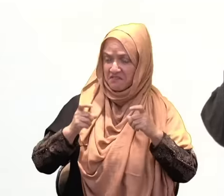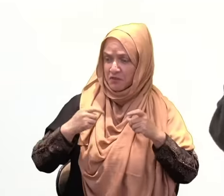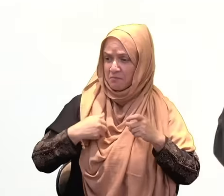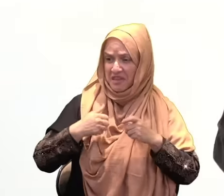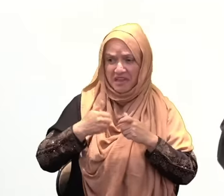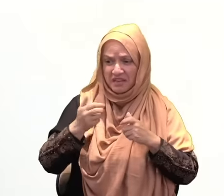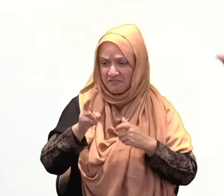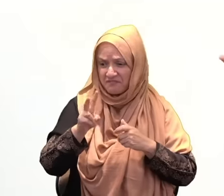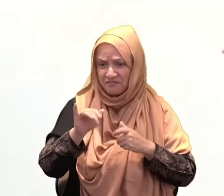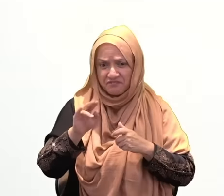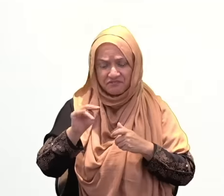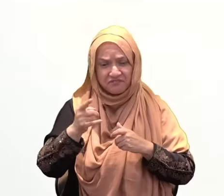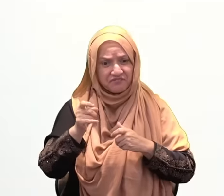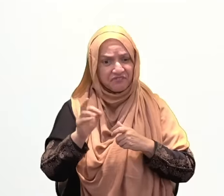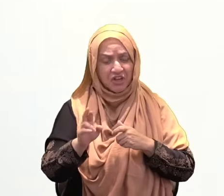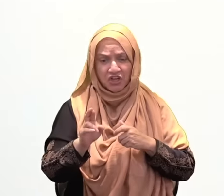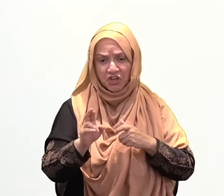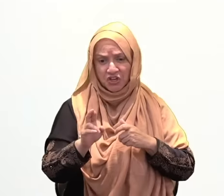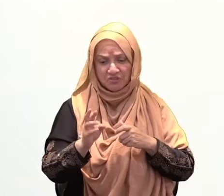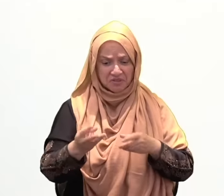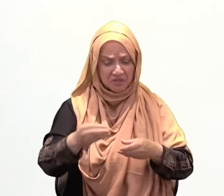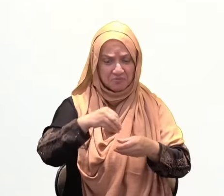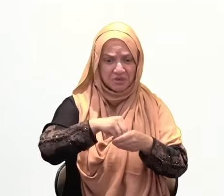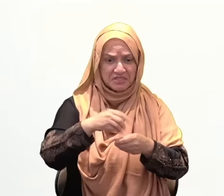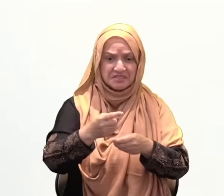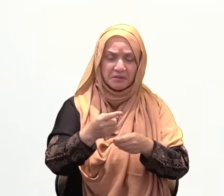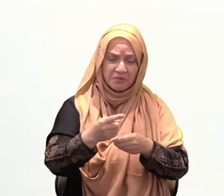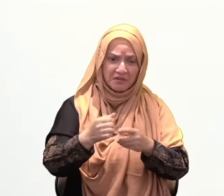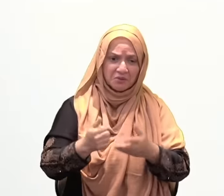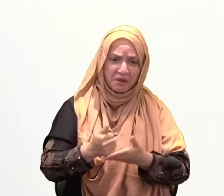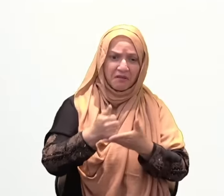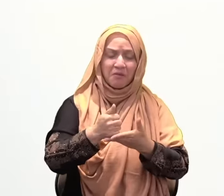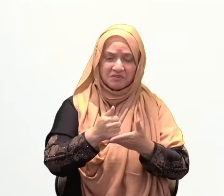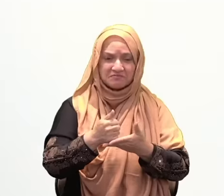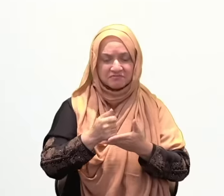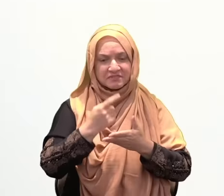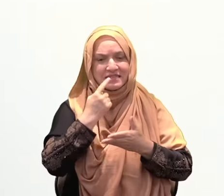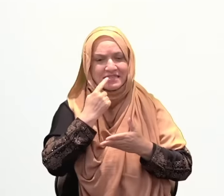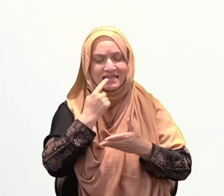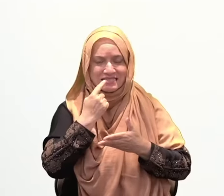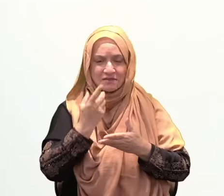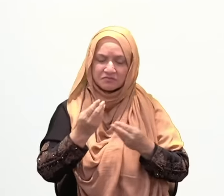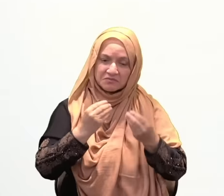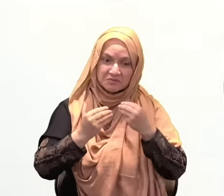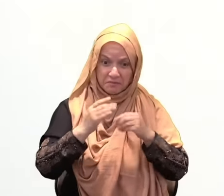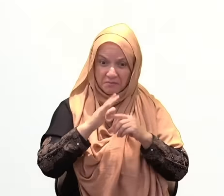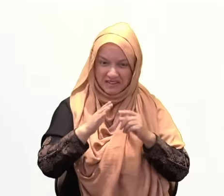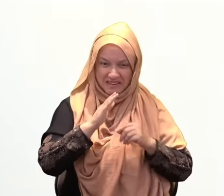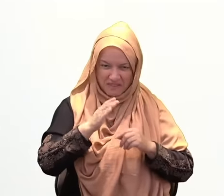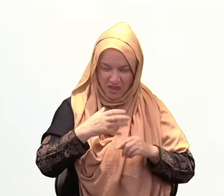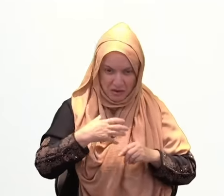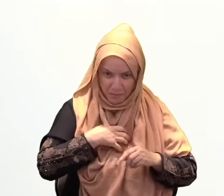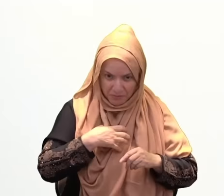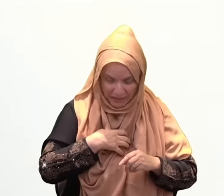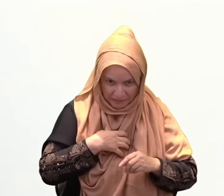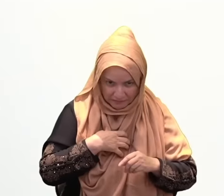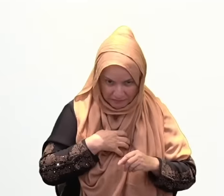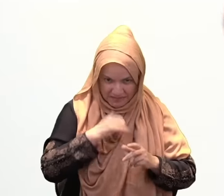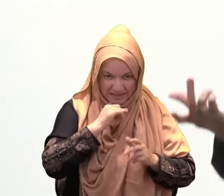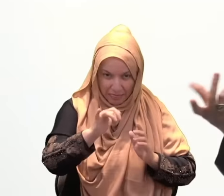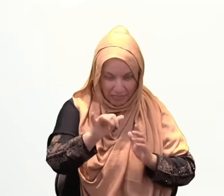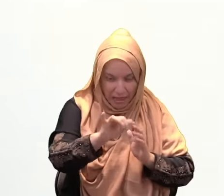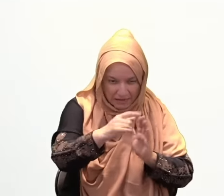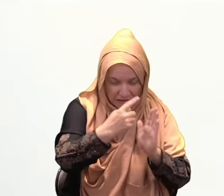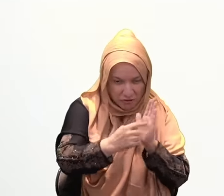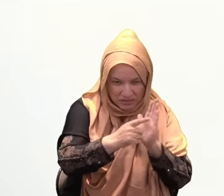Because it was a mindset. It was a shift. This is good. Alhamdulillah. Allah put something to dip our bread in. That's a mindset. That is